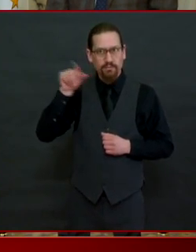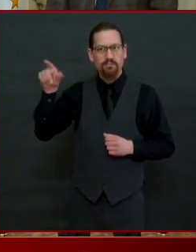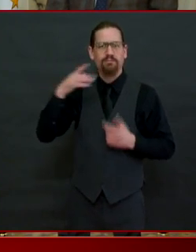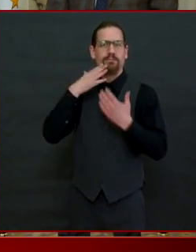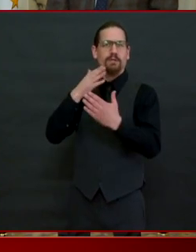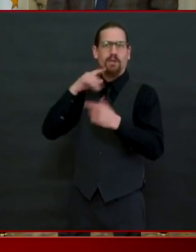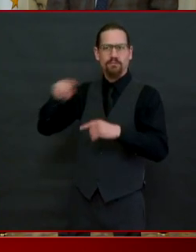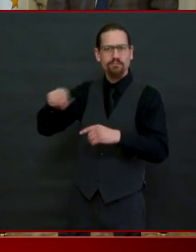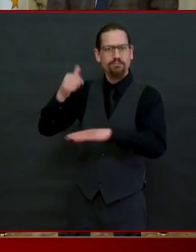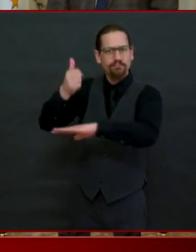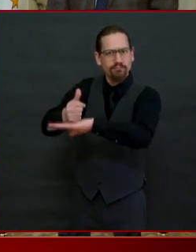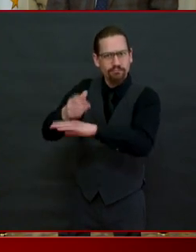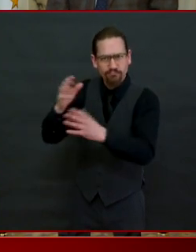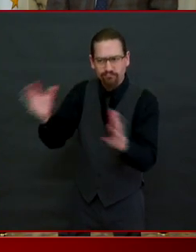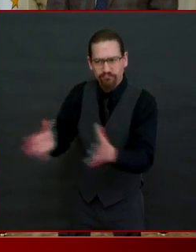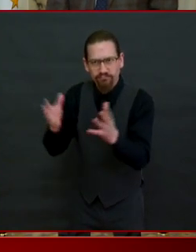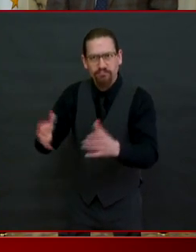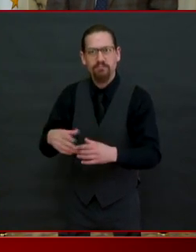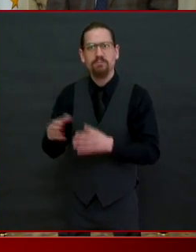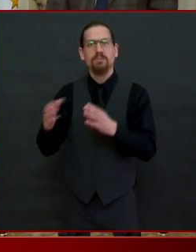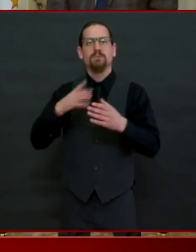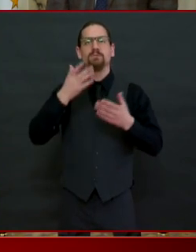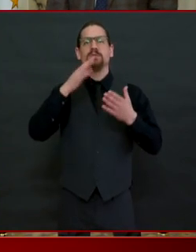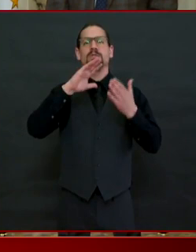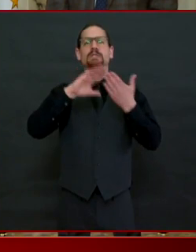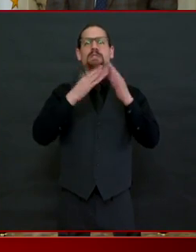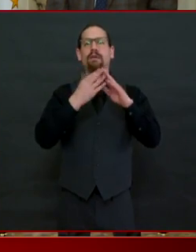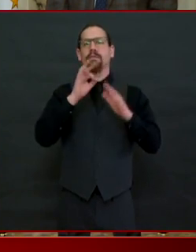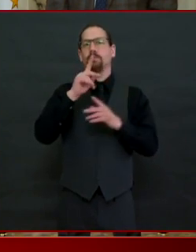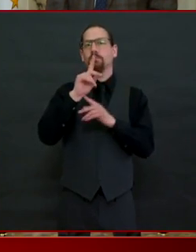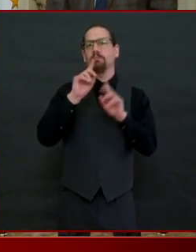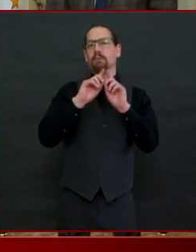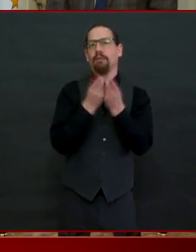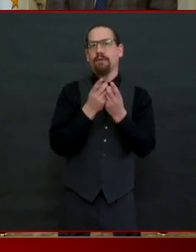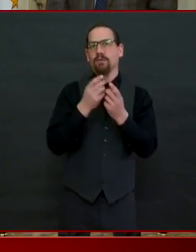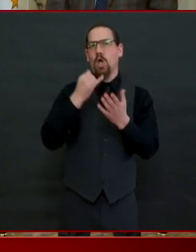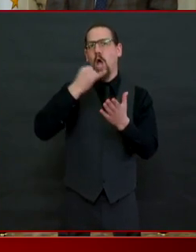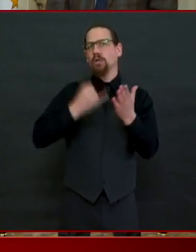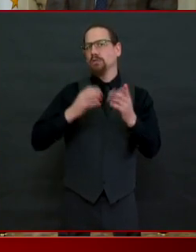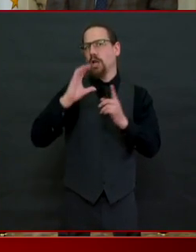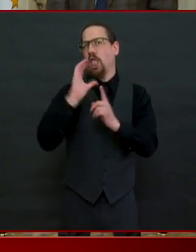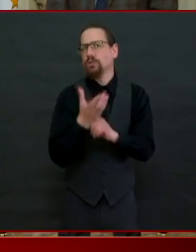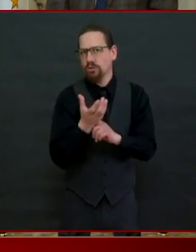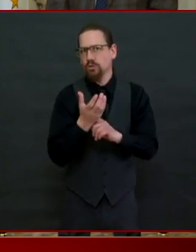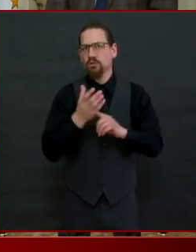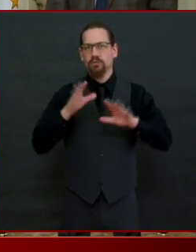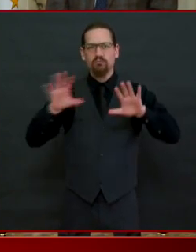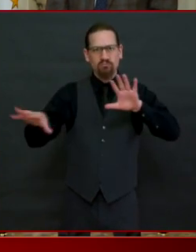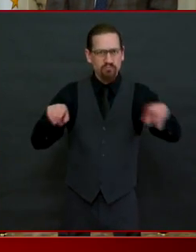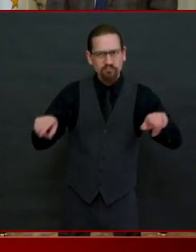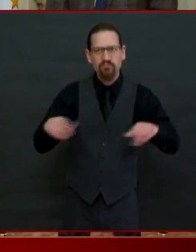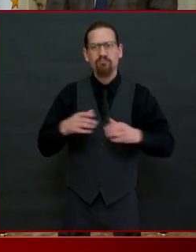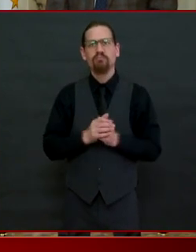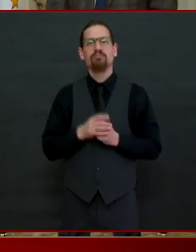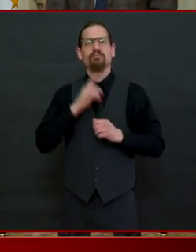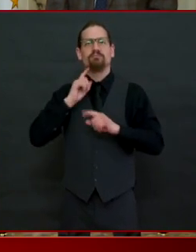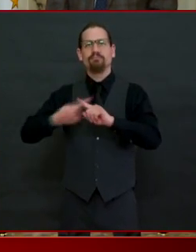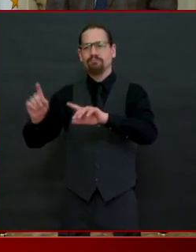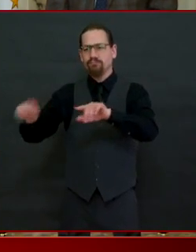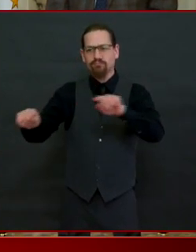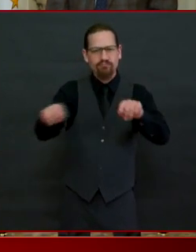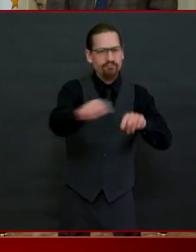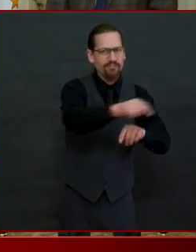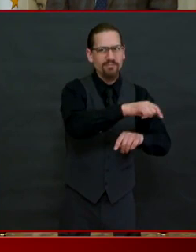uh that will be managing and maintaining the fund after only two weeks the fund has moved